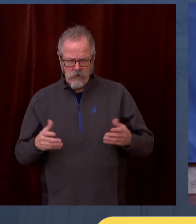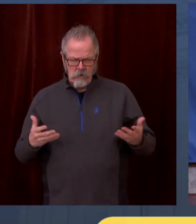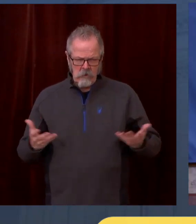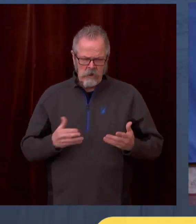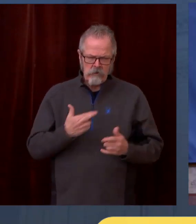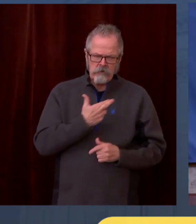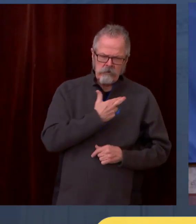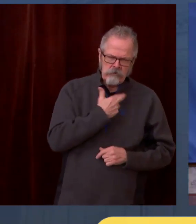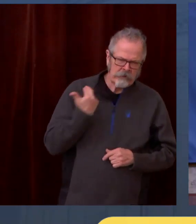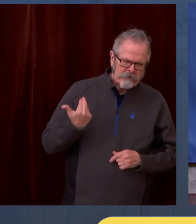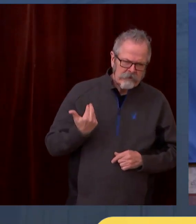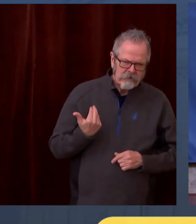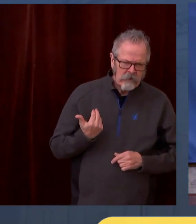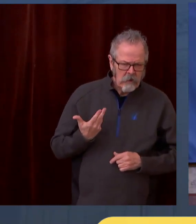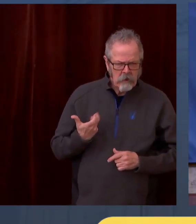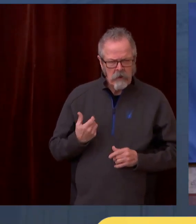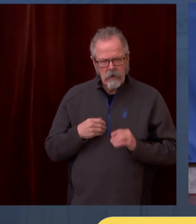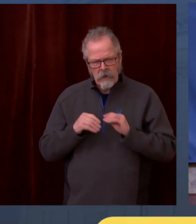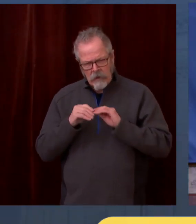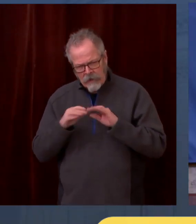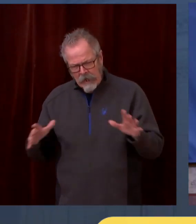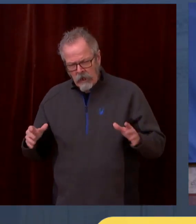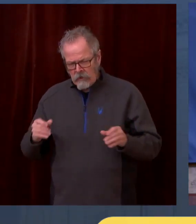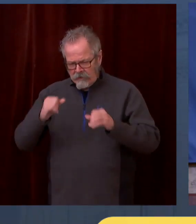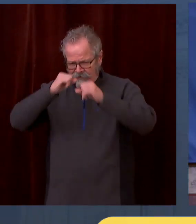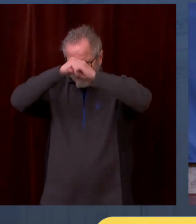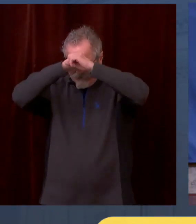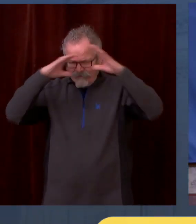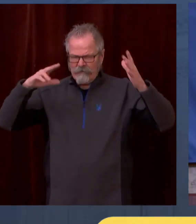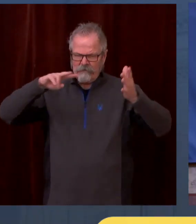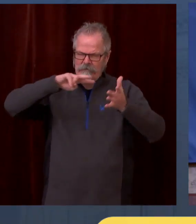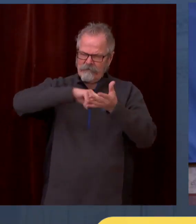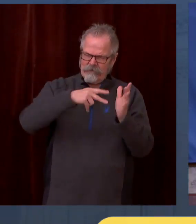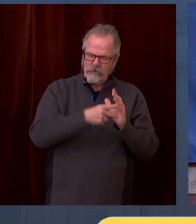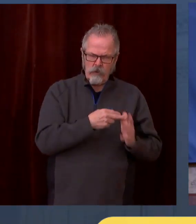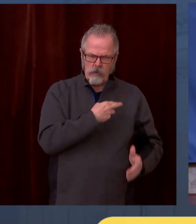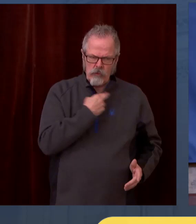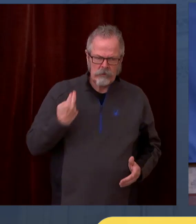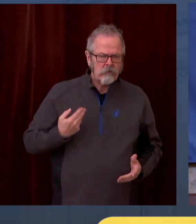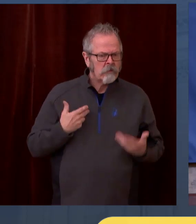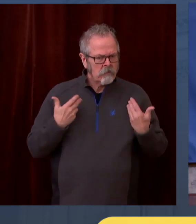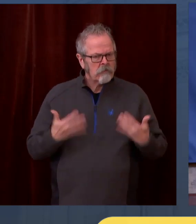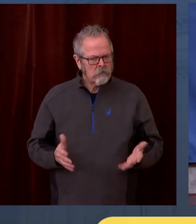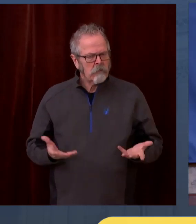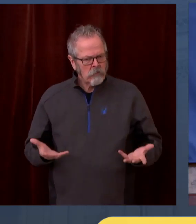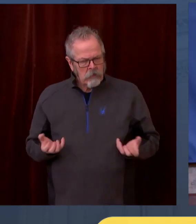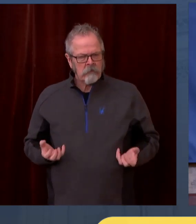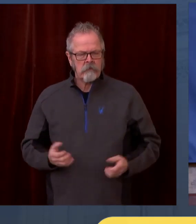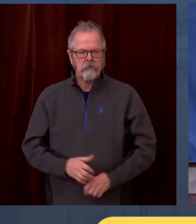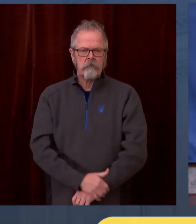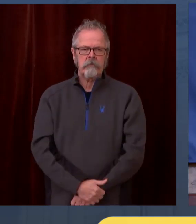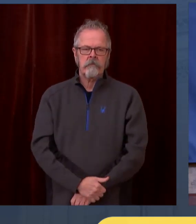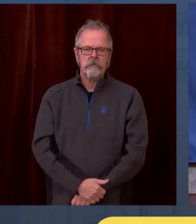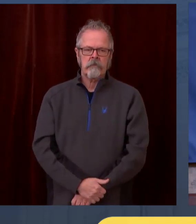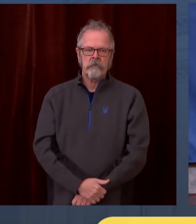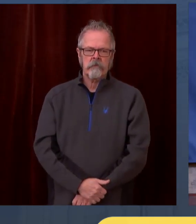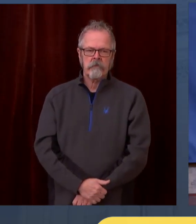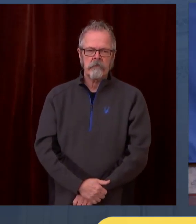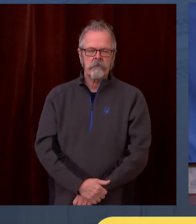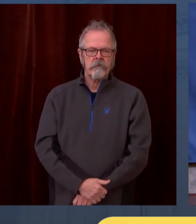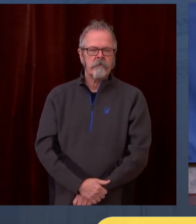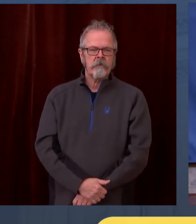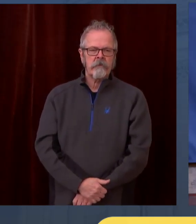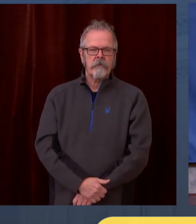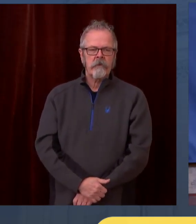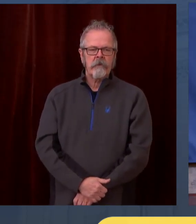industries in the last couple weeks, as you know. And that's been based on our declining metrics of every, of virtually all of